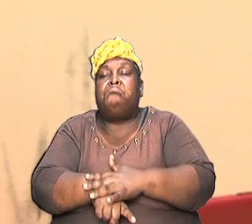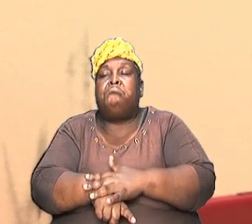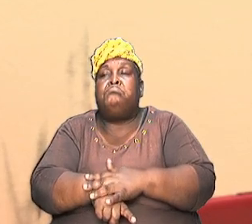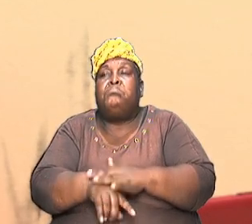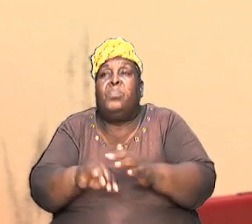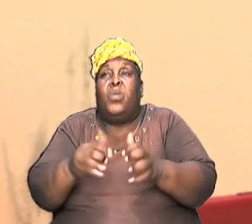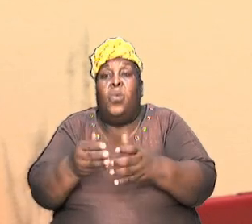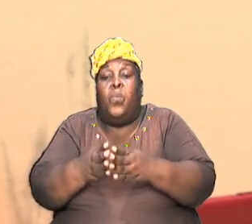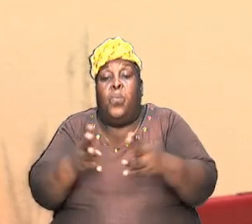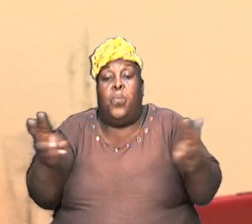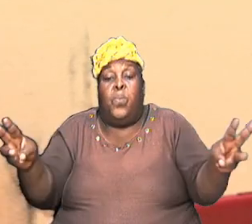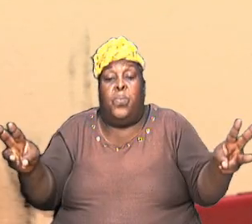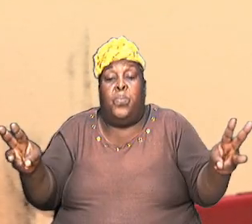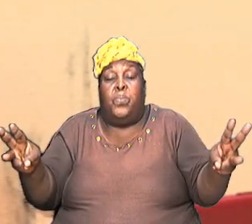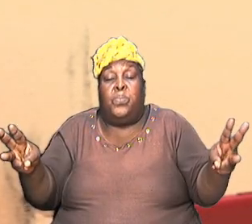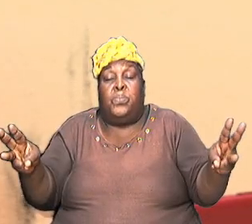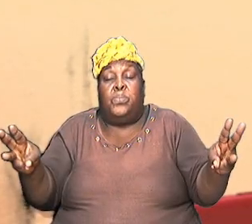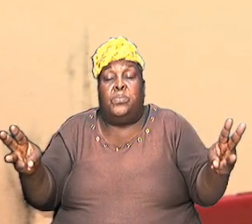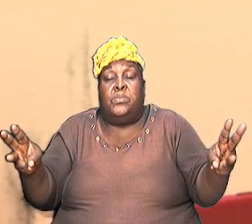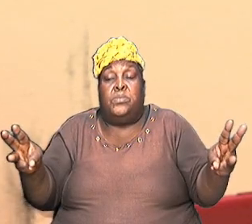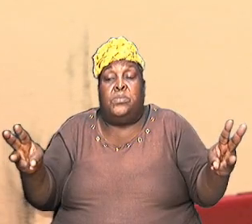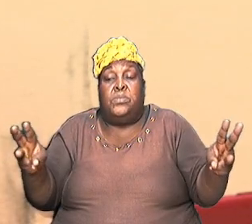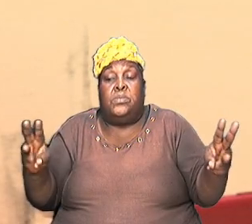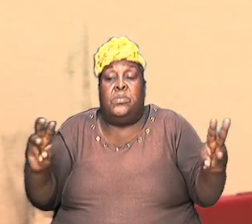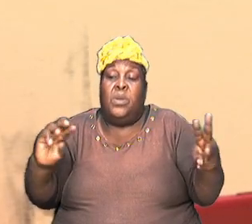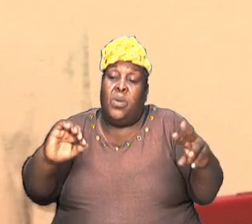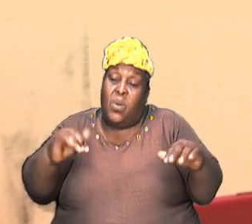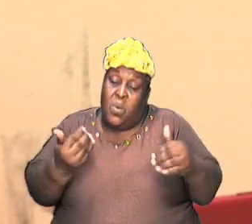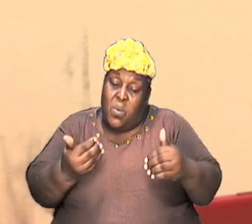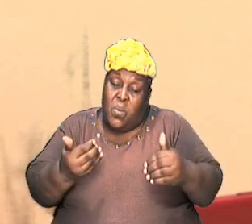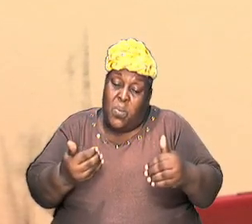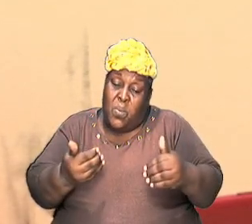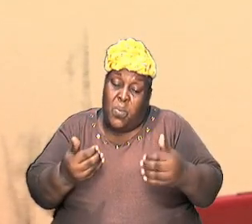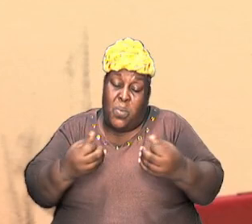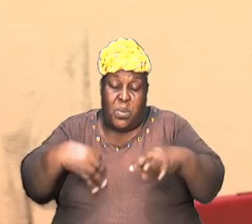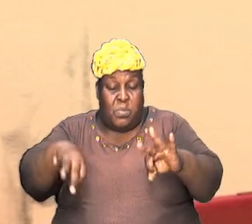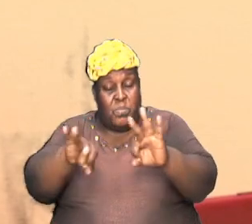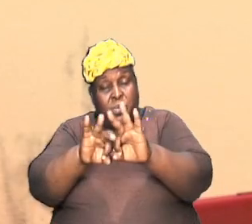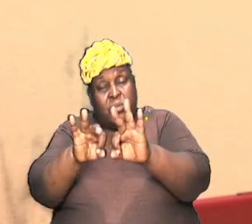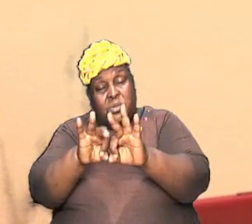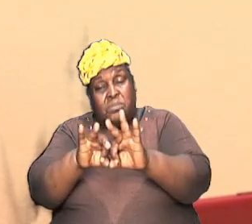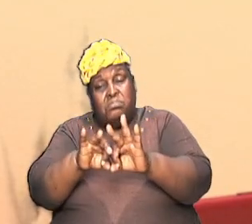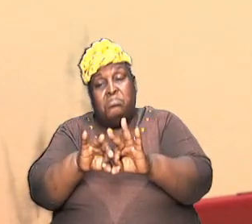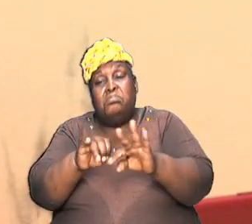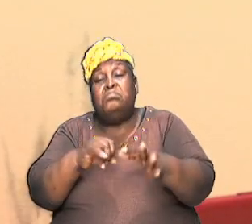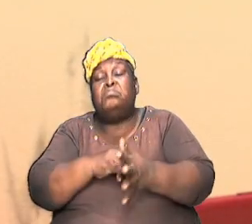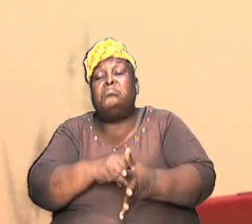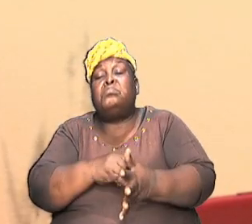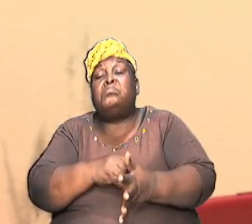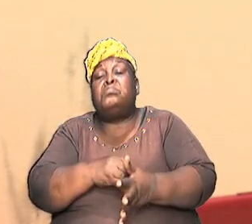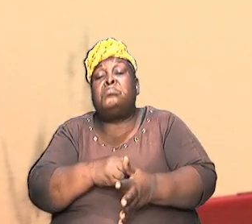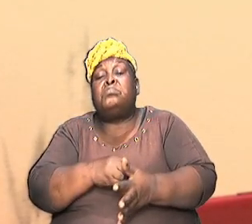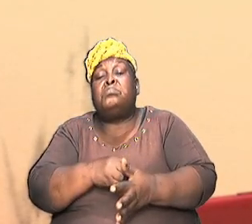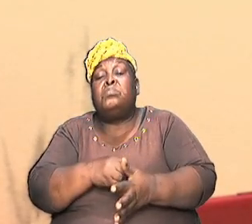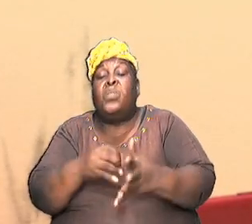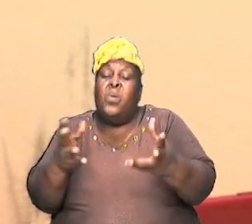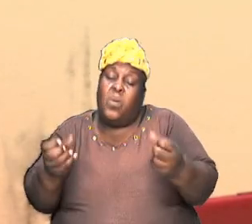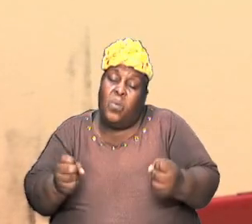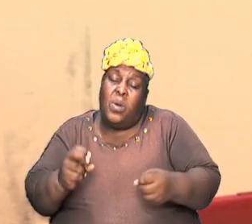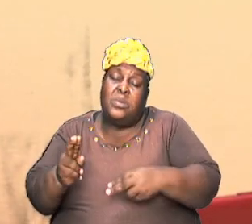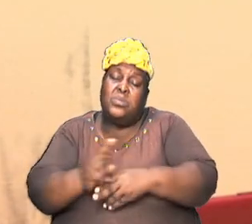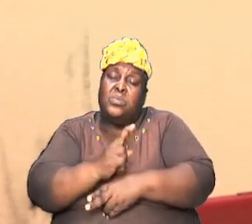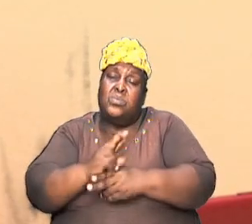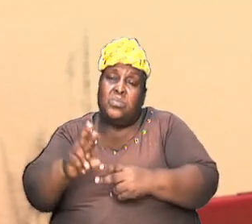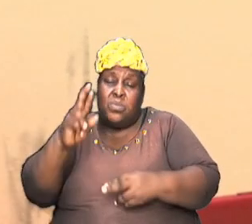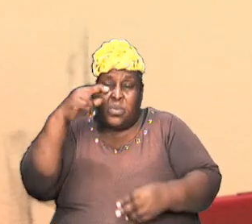how wide it is and how important it is I want to use this to